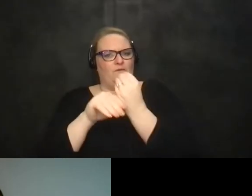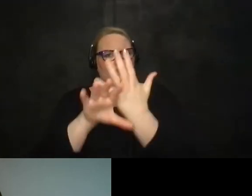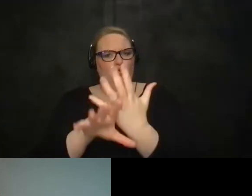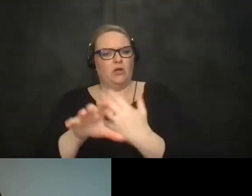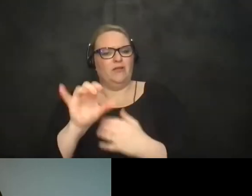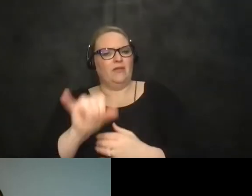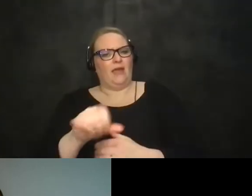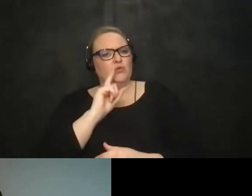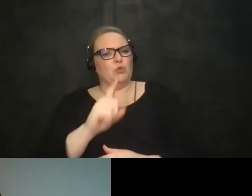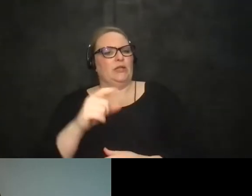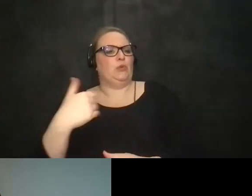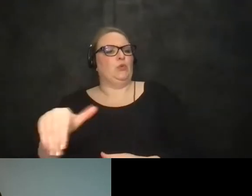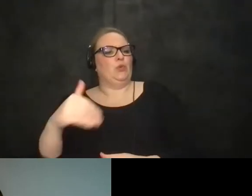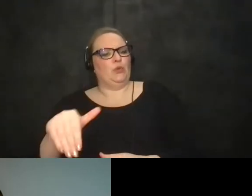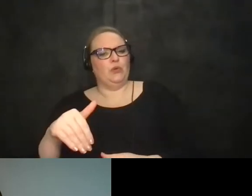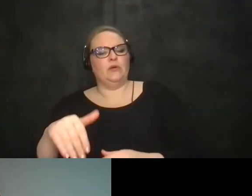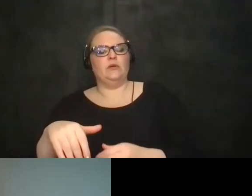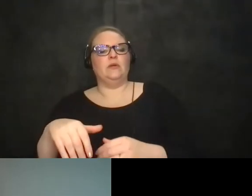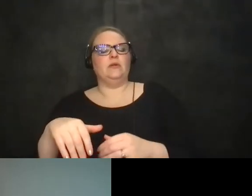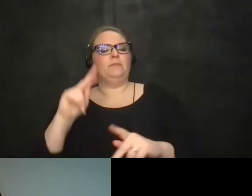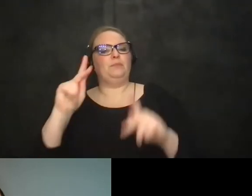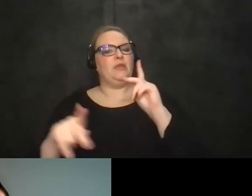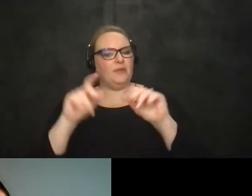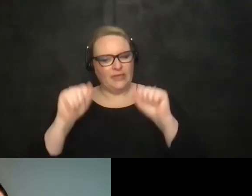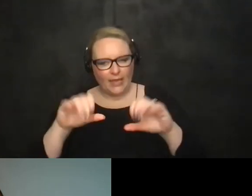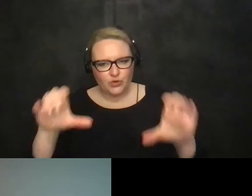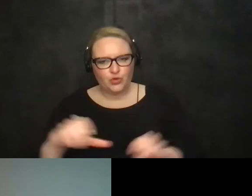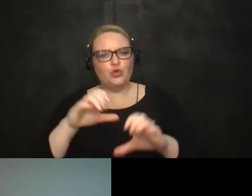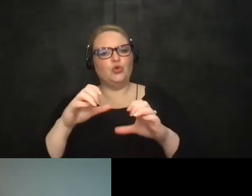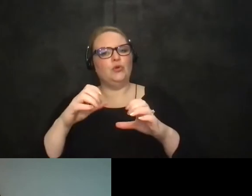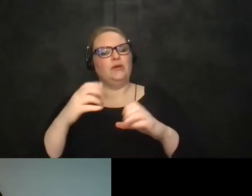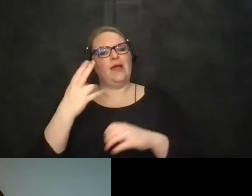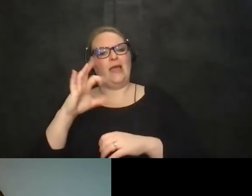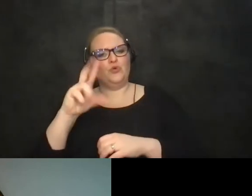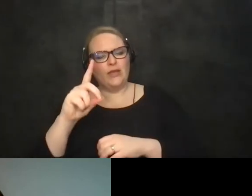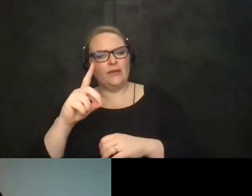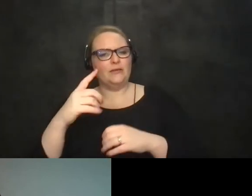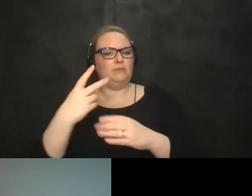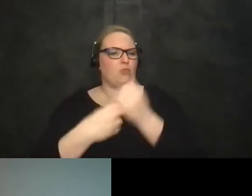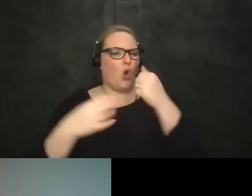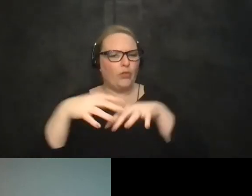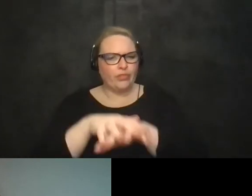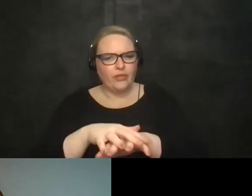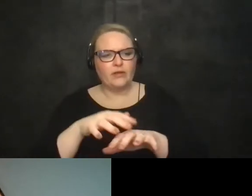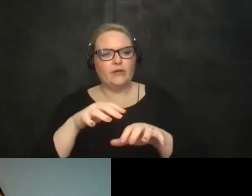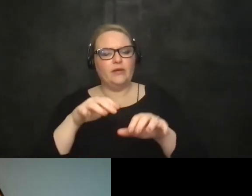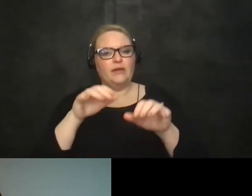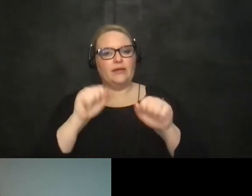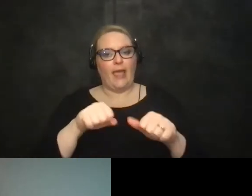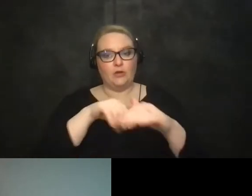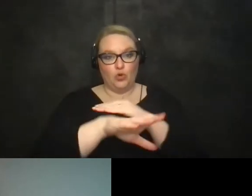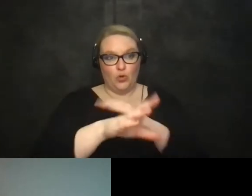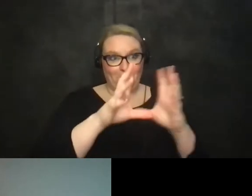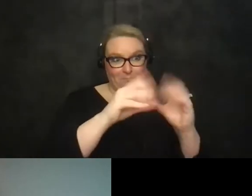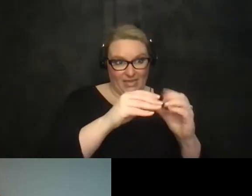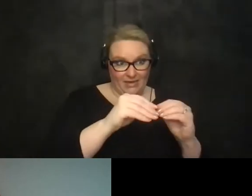big a big thing right now that people are able to do things hybrid like for example they can come in for a meeting if